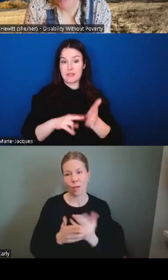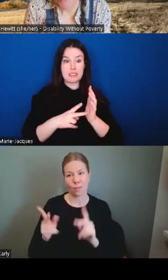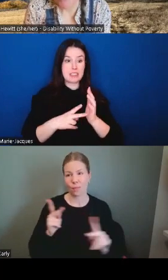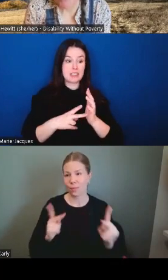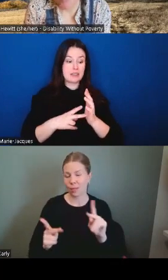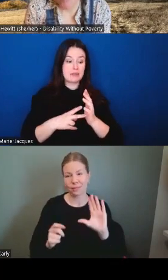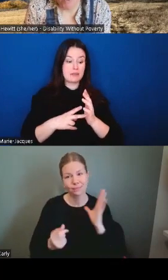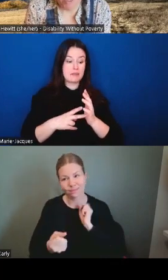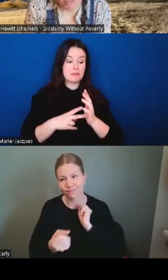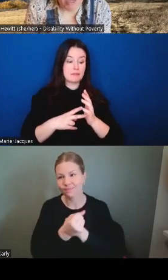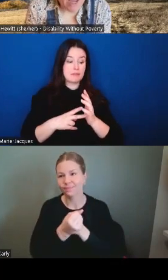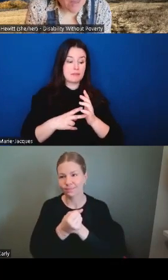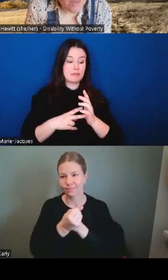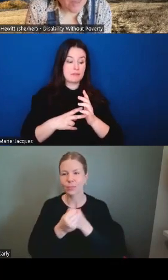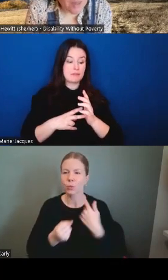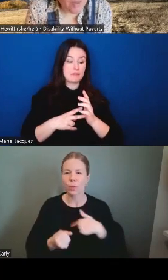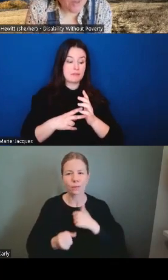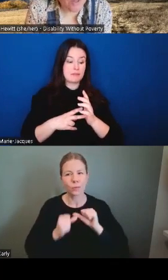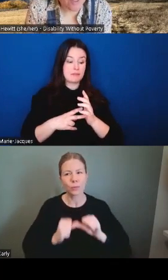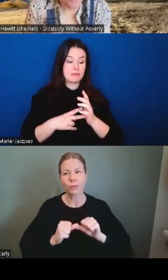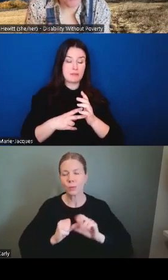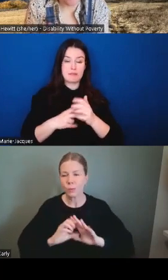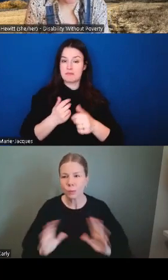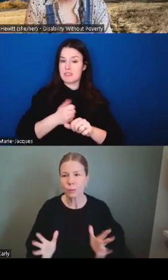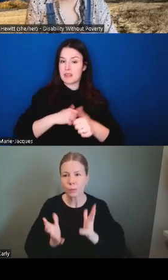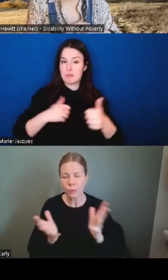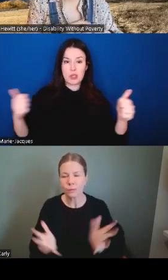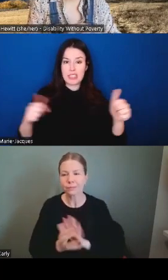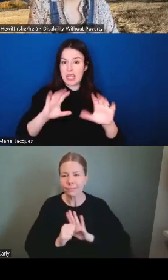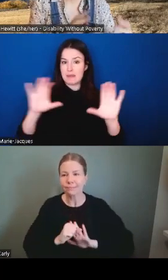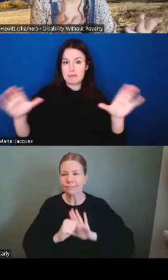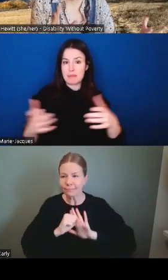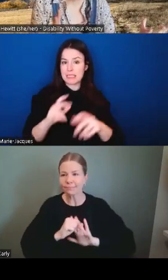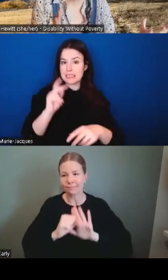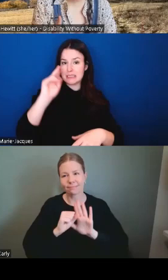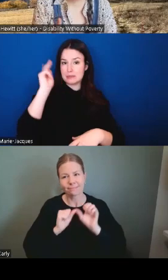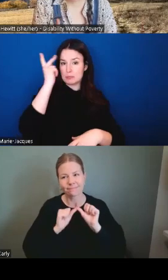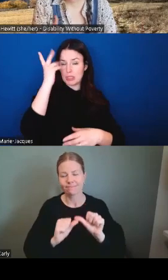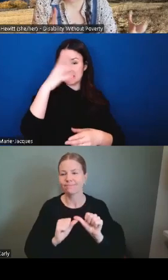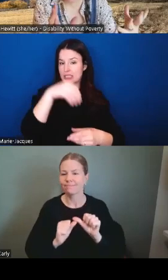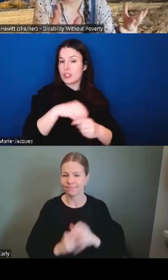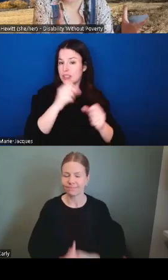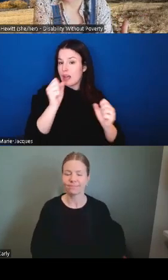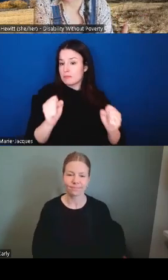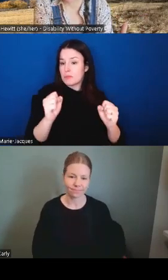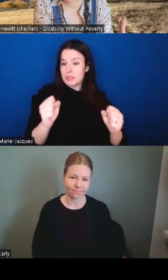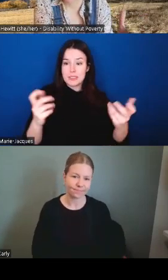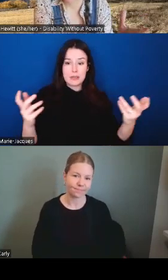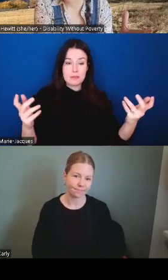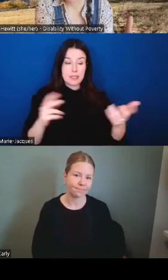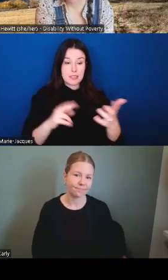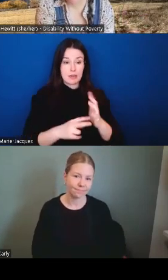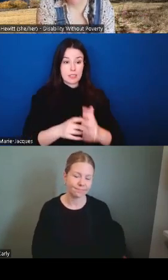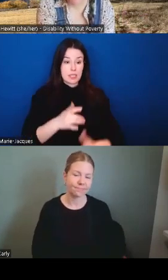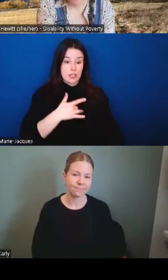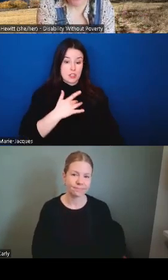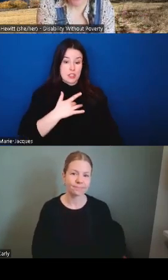continue so i think that you know i believe i believe that our elected